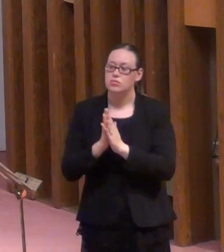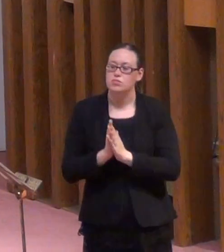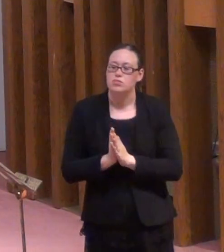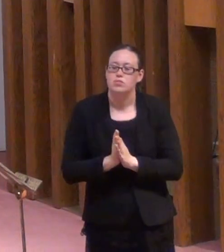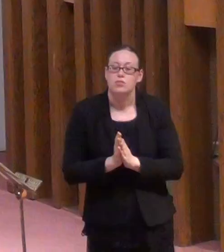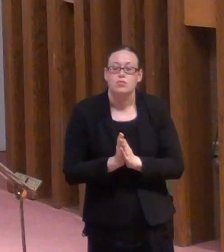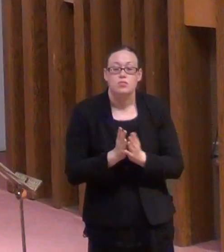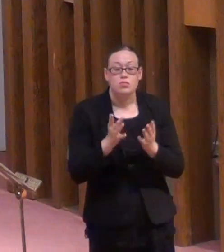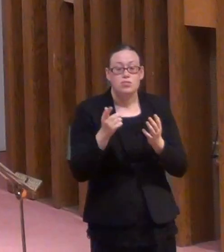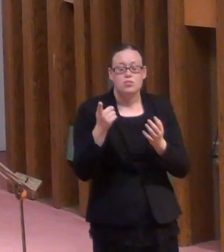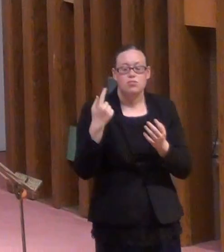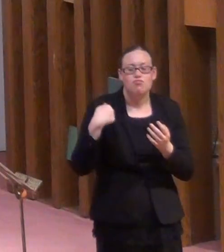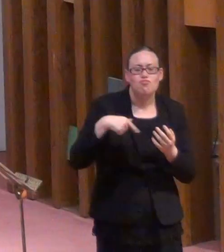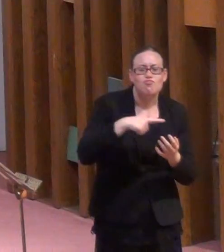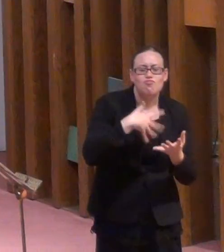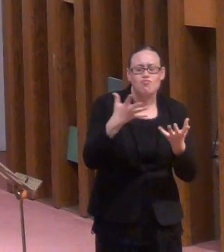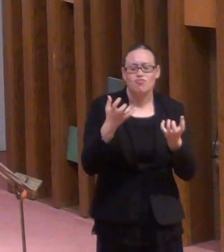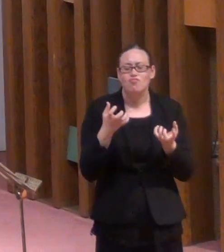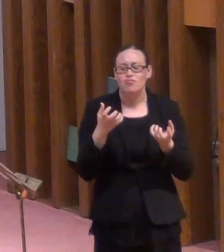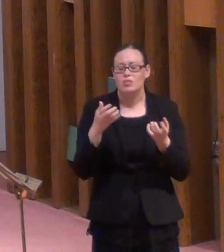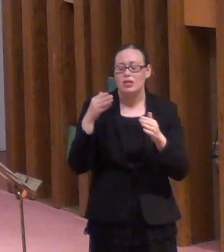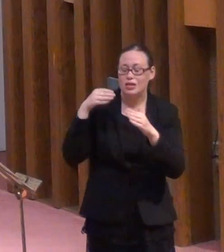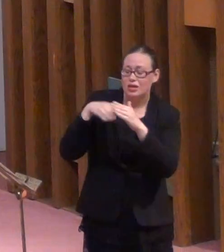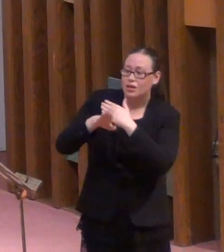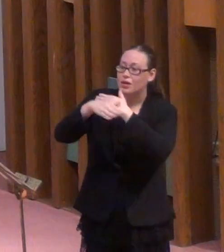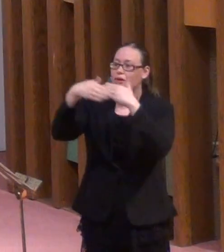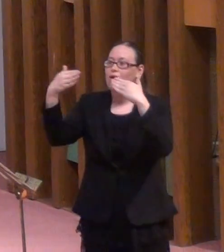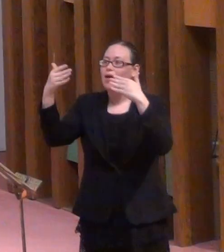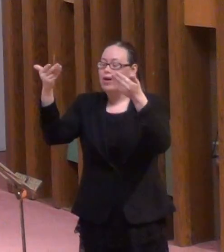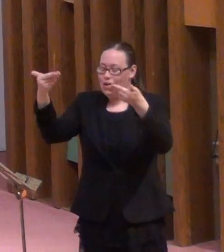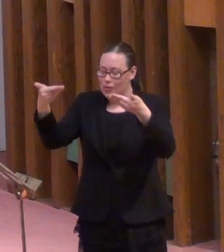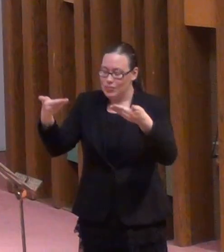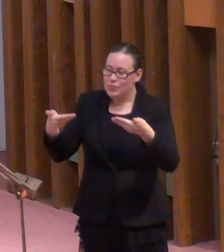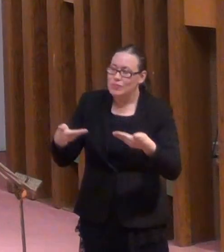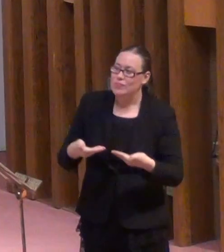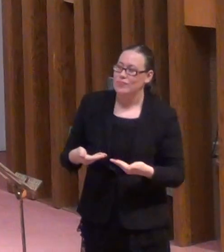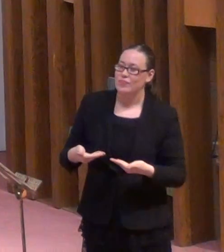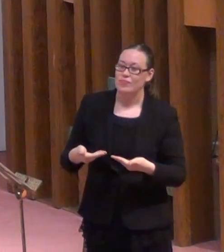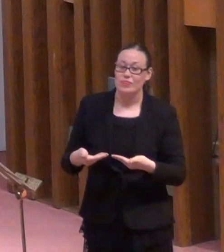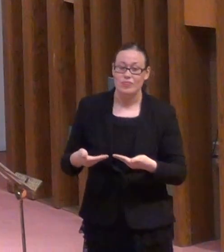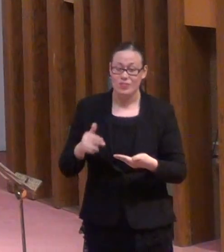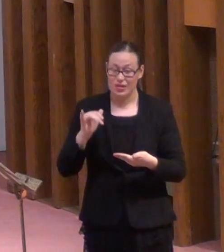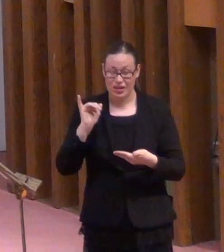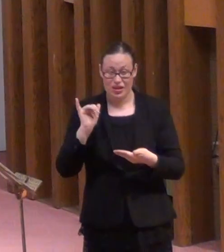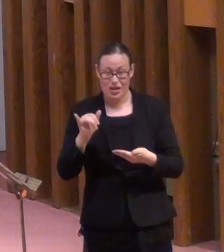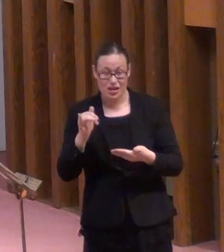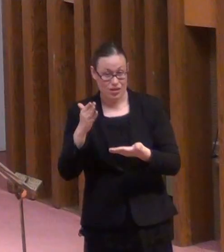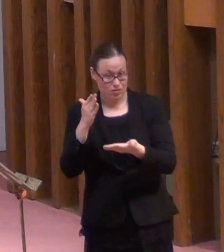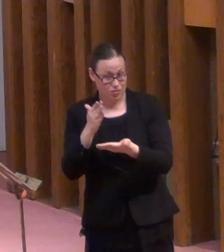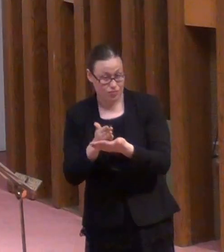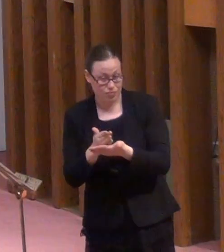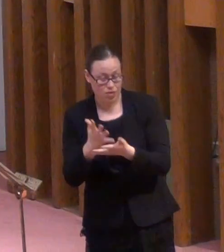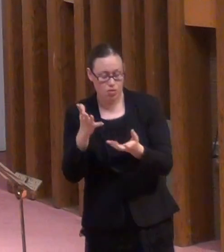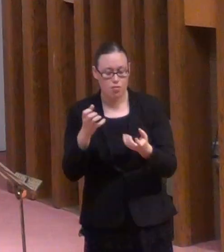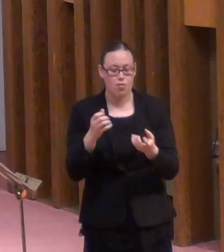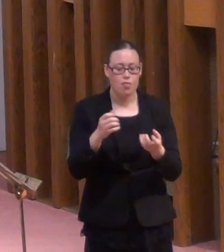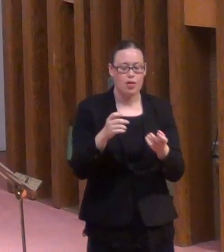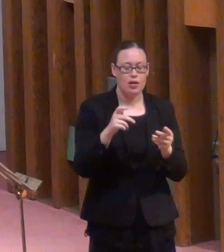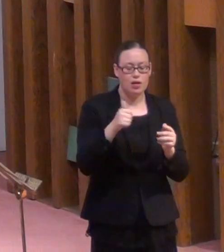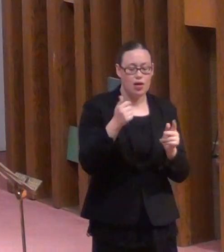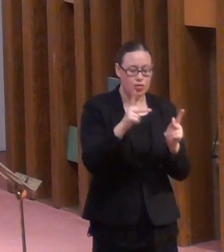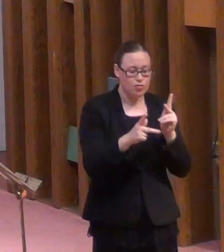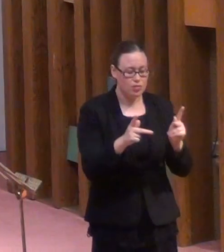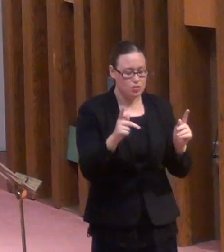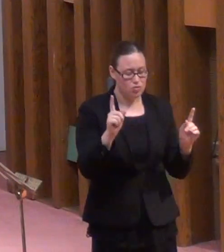We want to be welcome in heaven. But friends, it doesn't stop there. We want to take as many people as we can